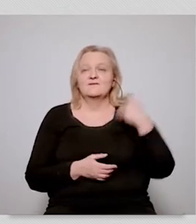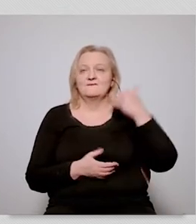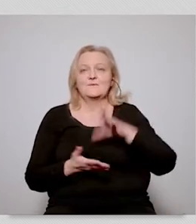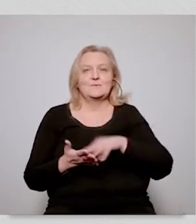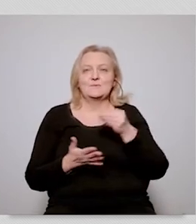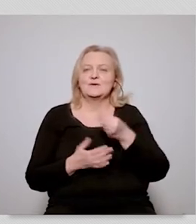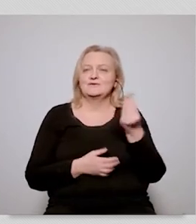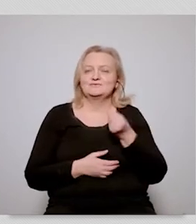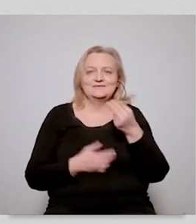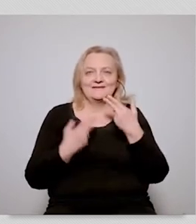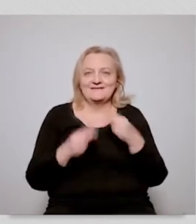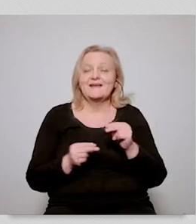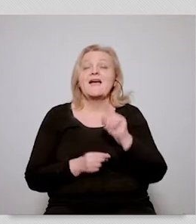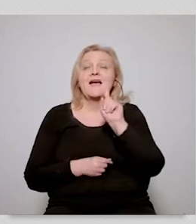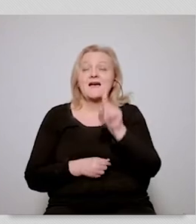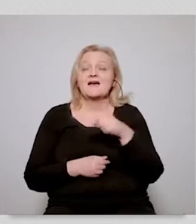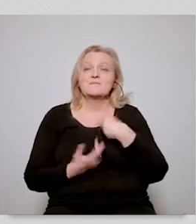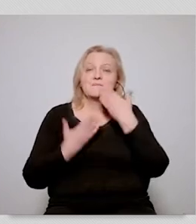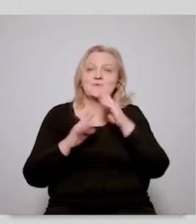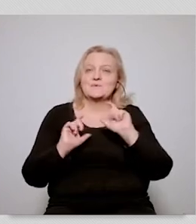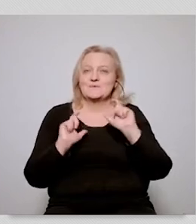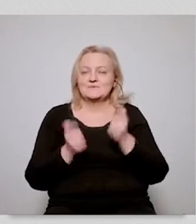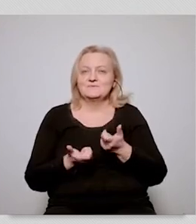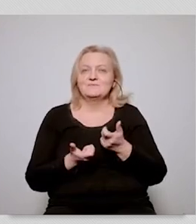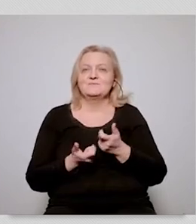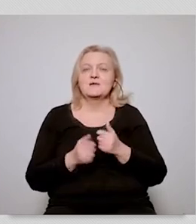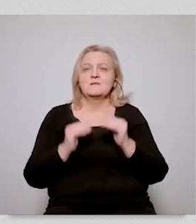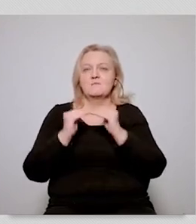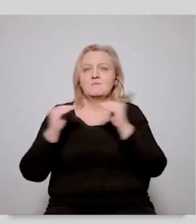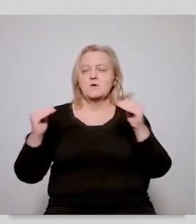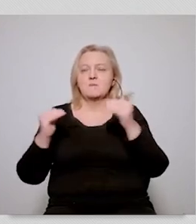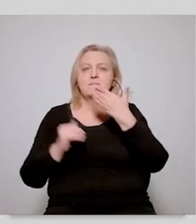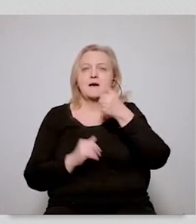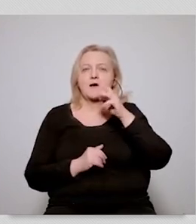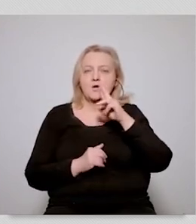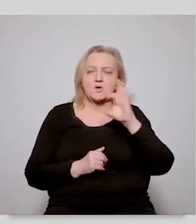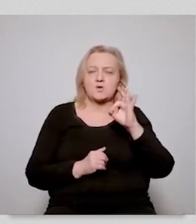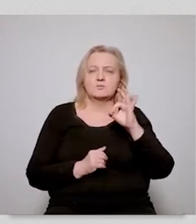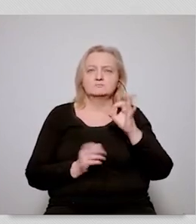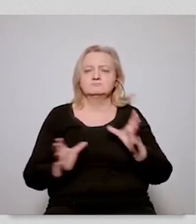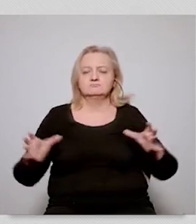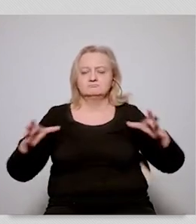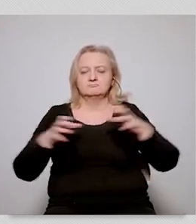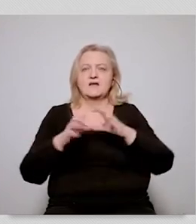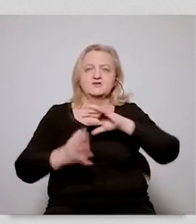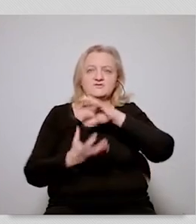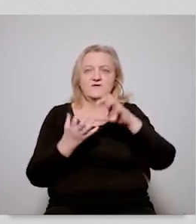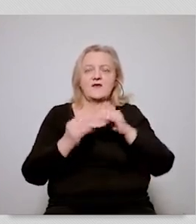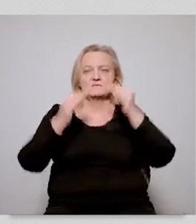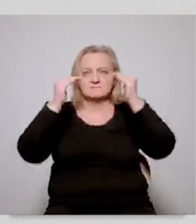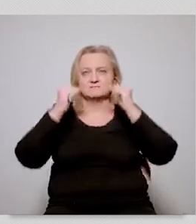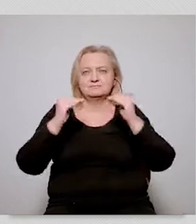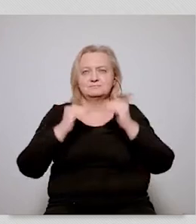exhausted the entire catalog of problems related to that question i just wanted to say that from the macro level which binds us together